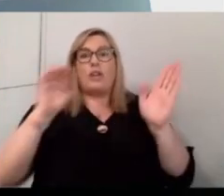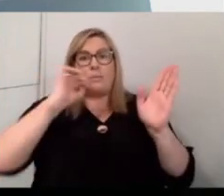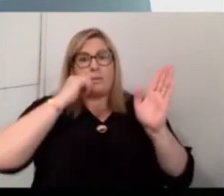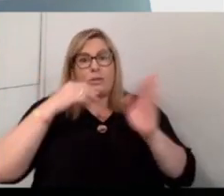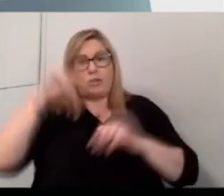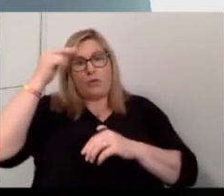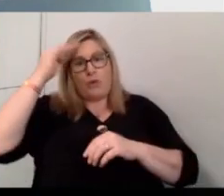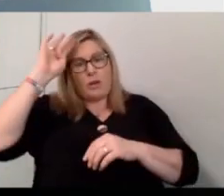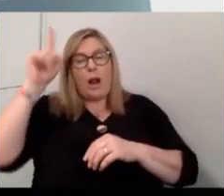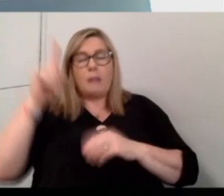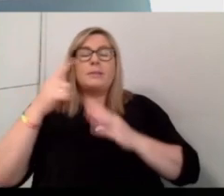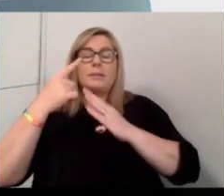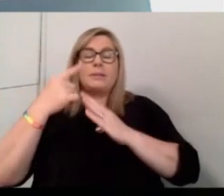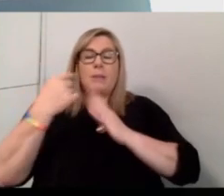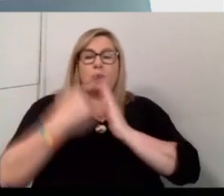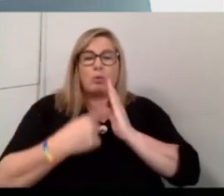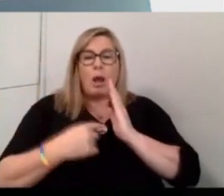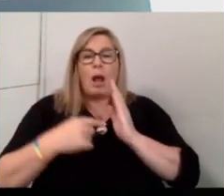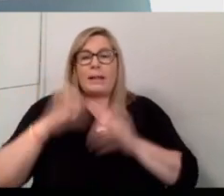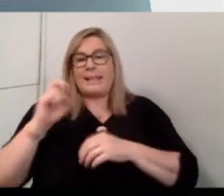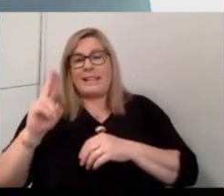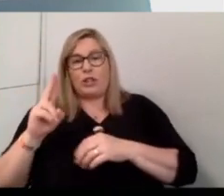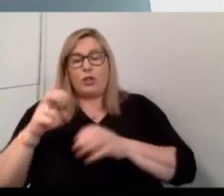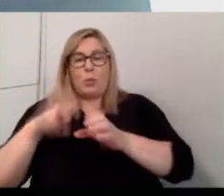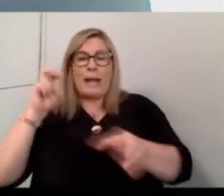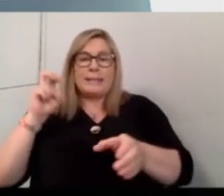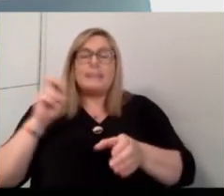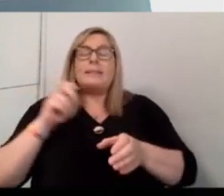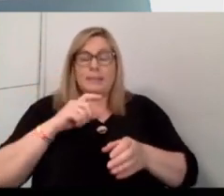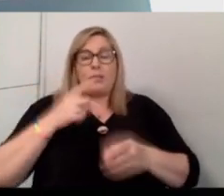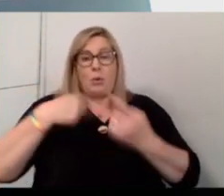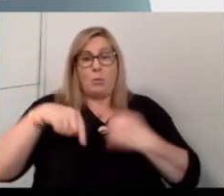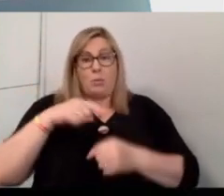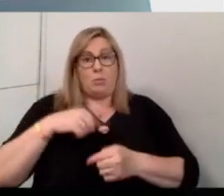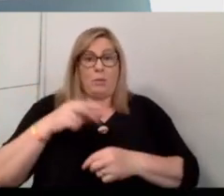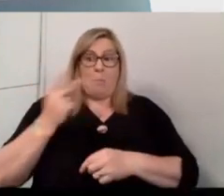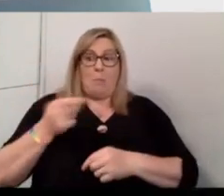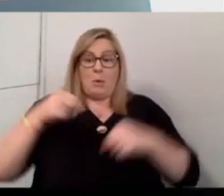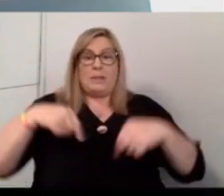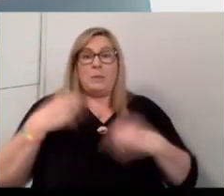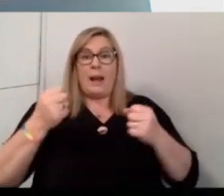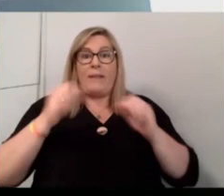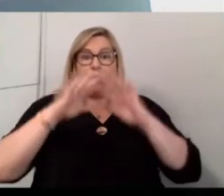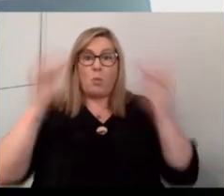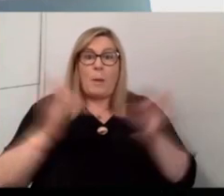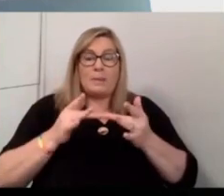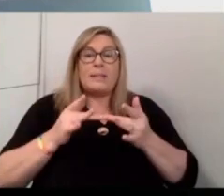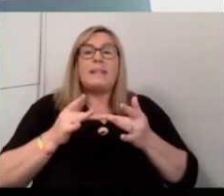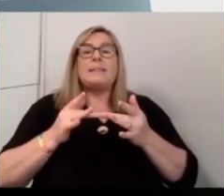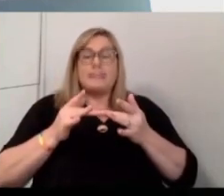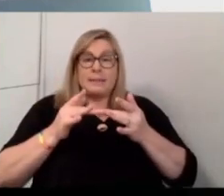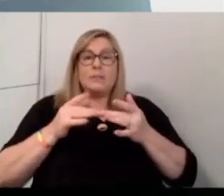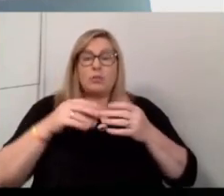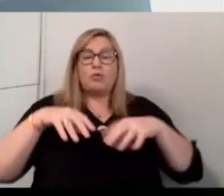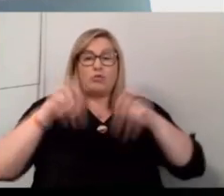EU exit. So just to highlight that we are here, to reach